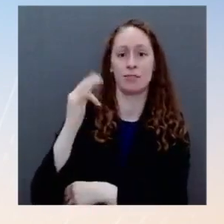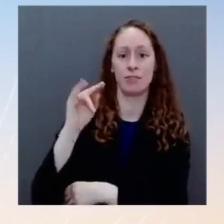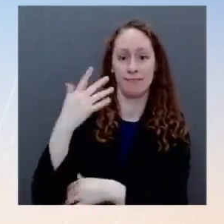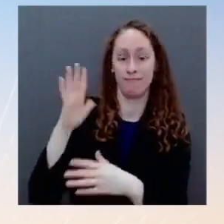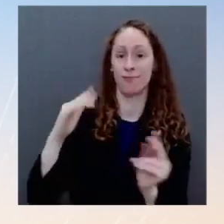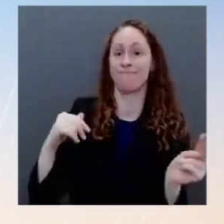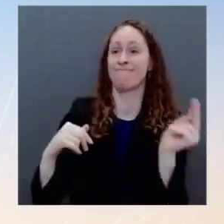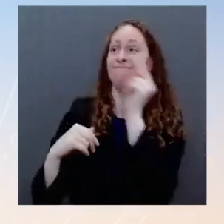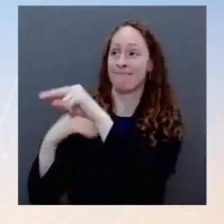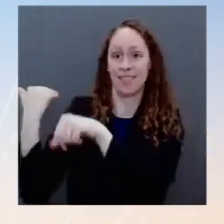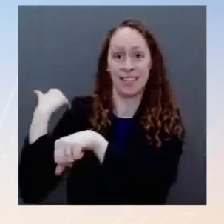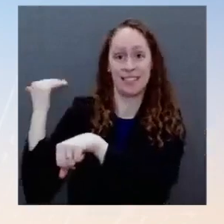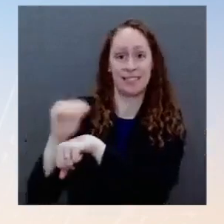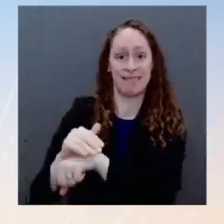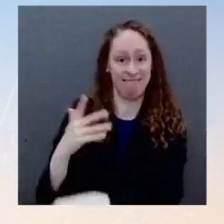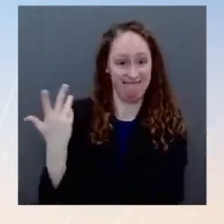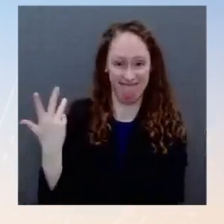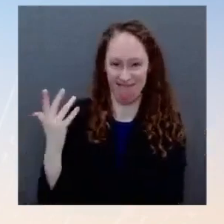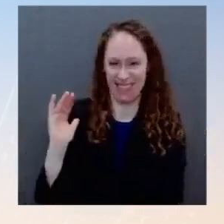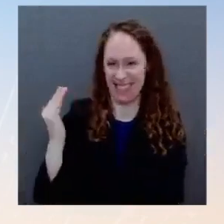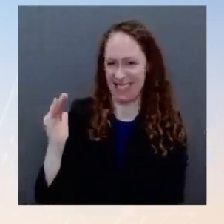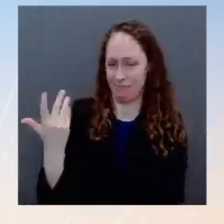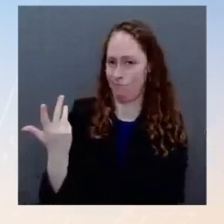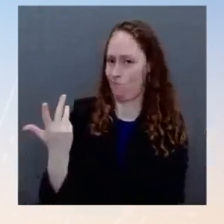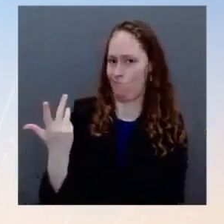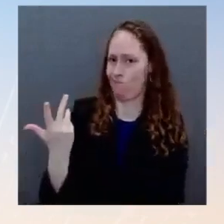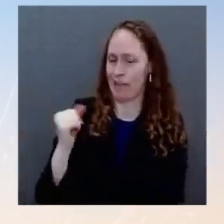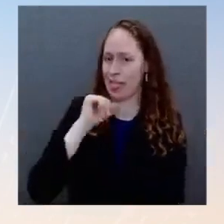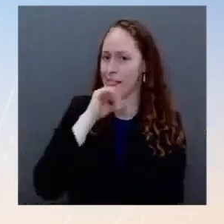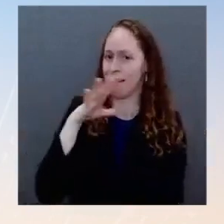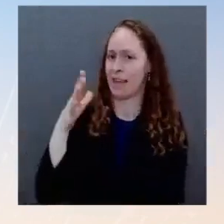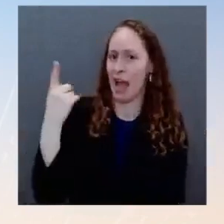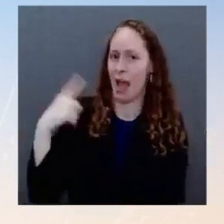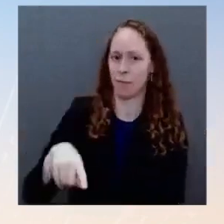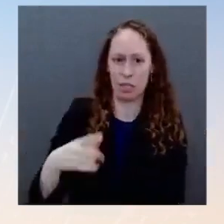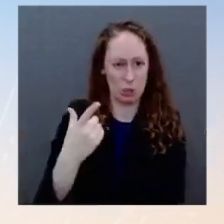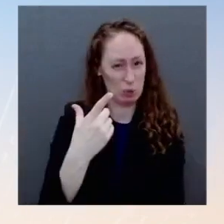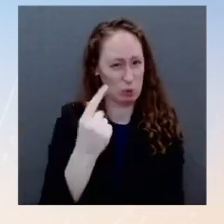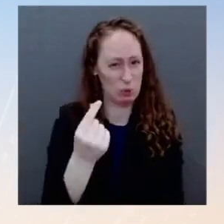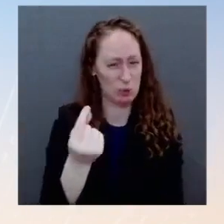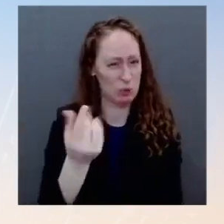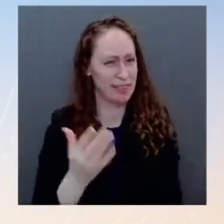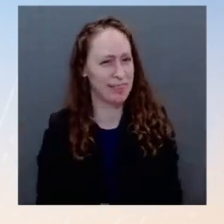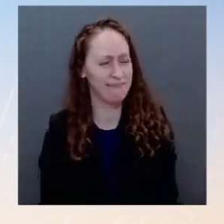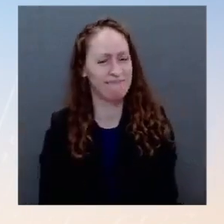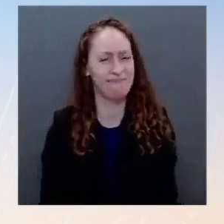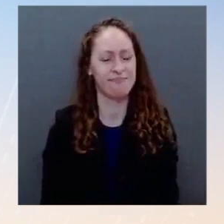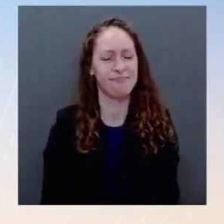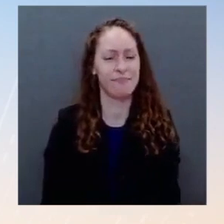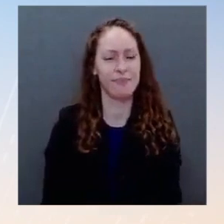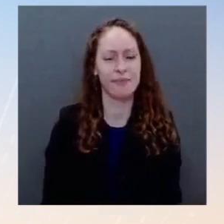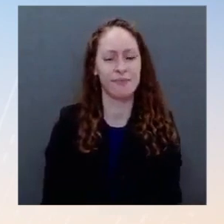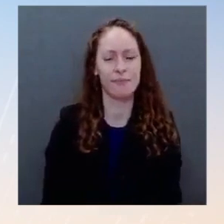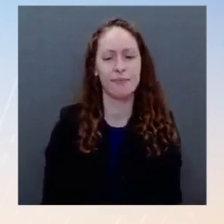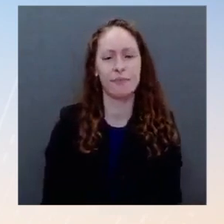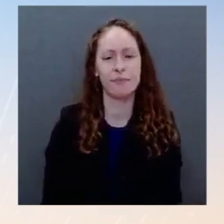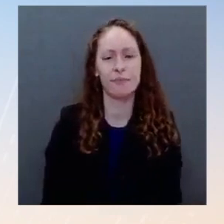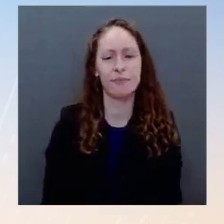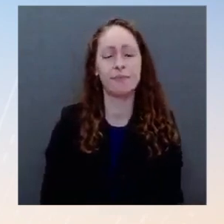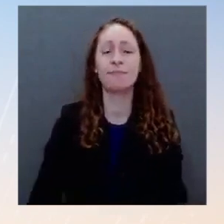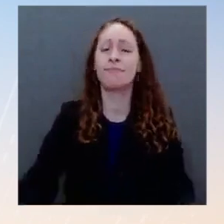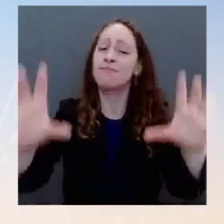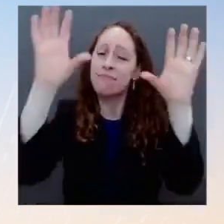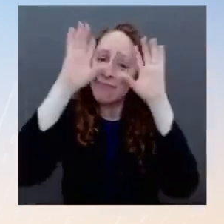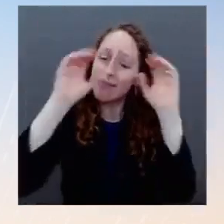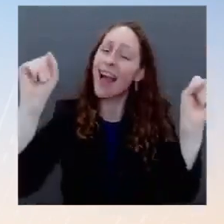as you heard him say yesterday, is that we're going to continue to press to get this done moving forward. And that means continuing to engage with